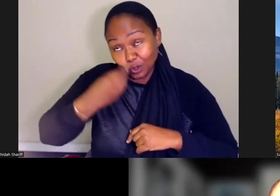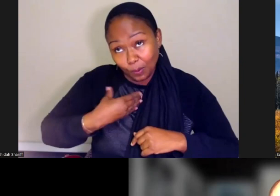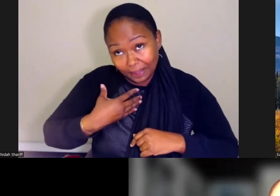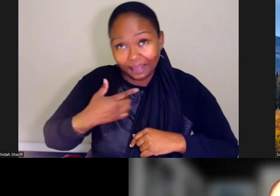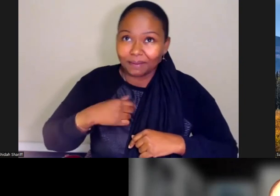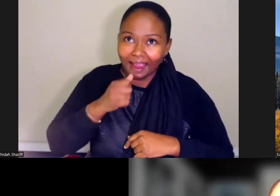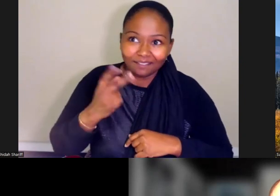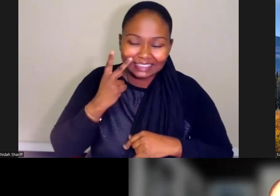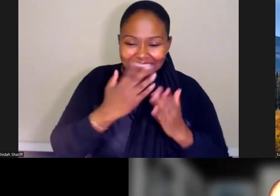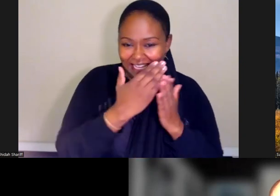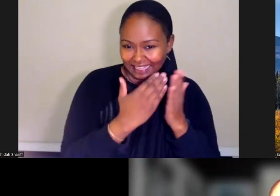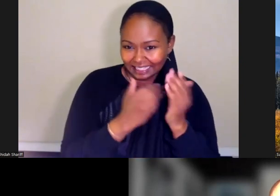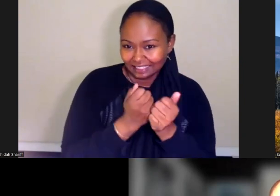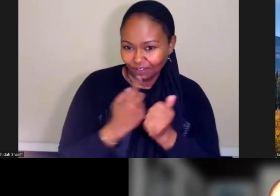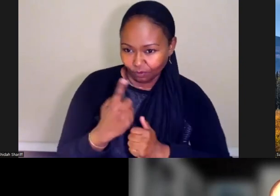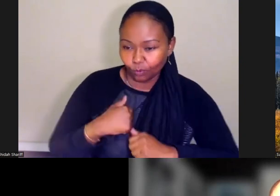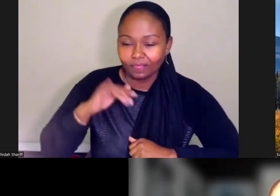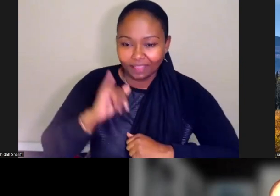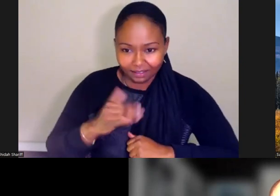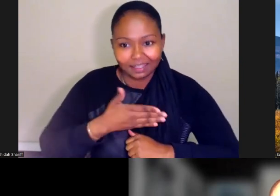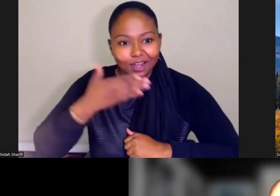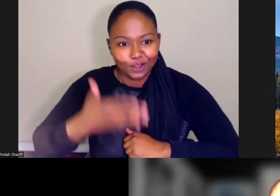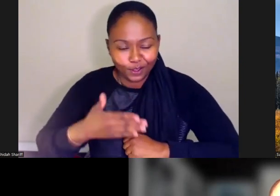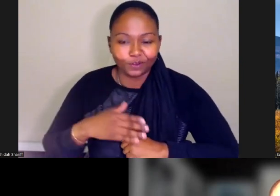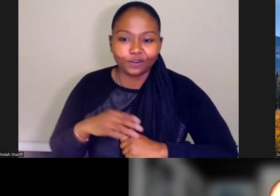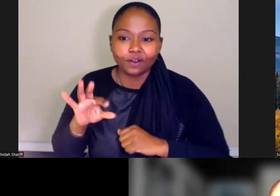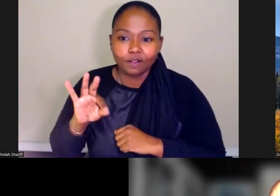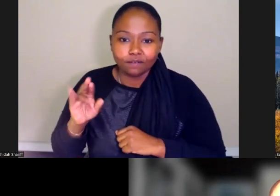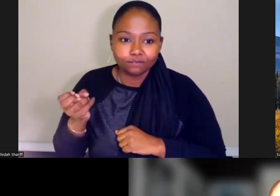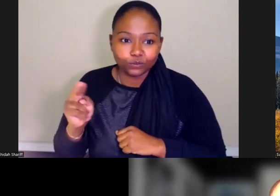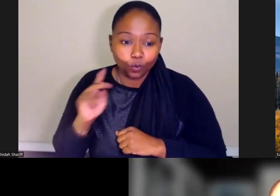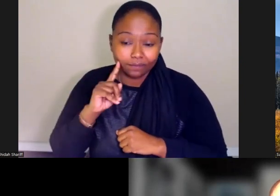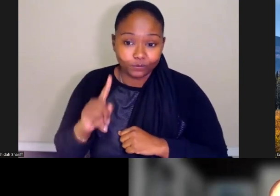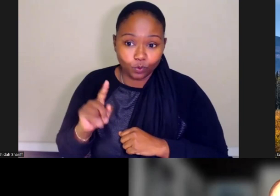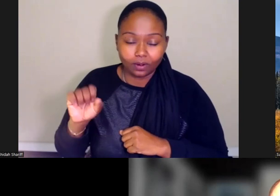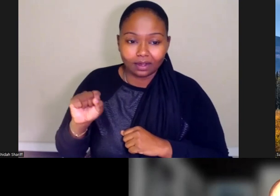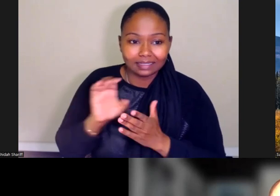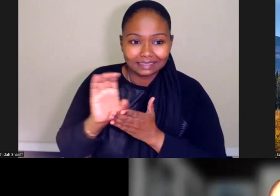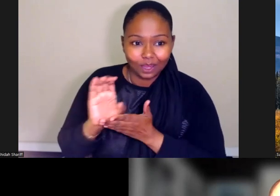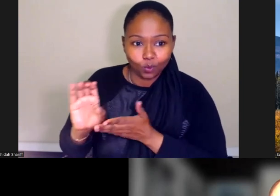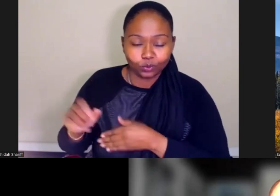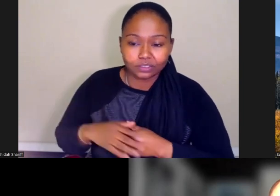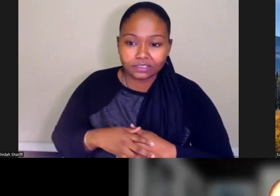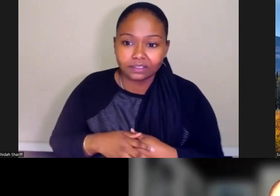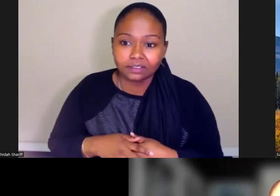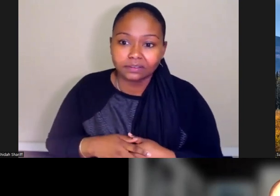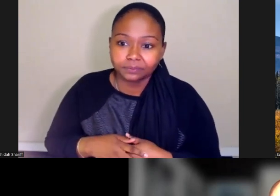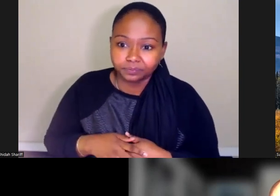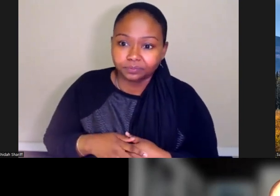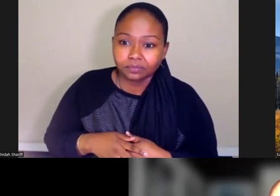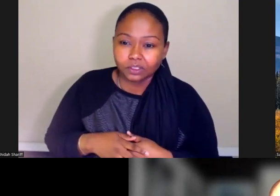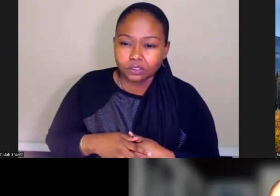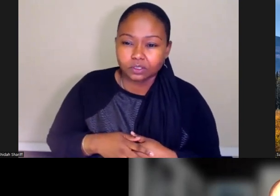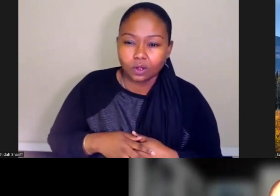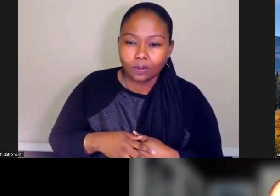the list of everybody. So that's another forum for stakeholders where much of this will be playing out is